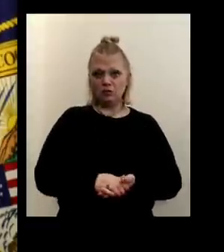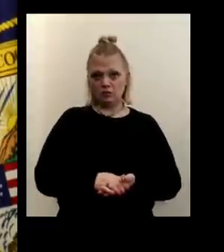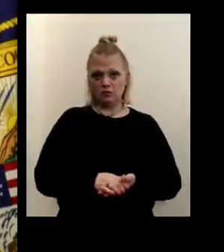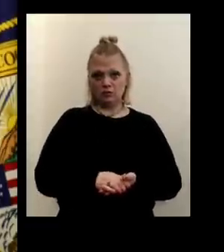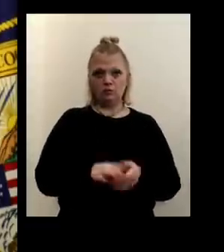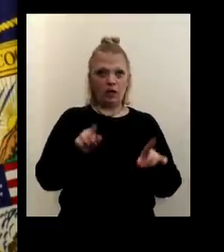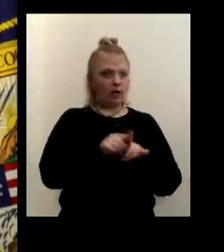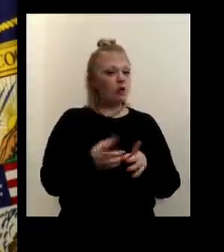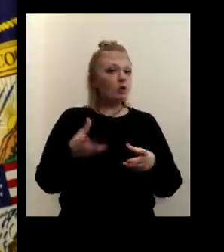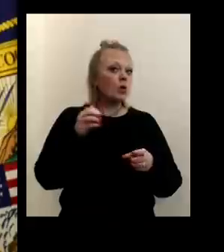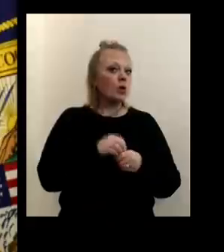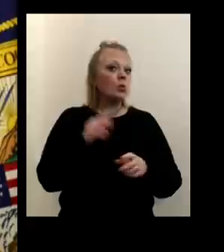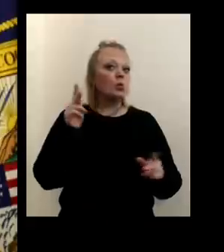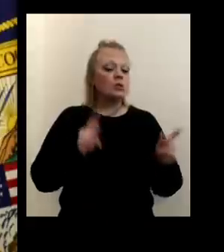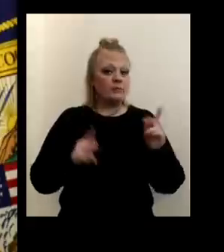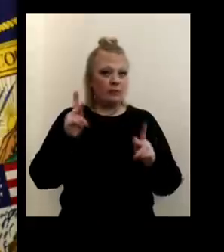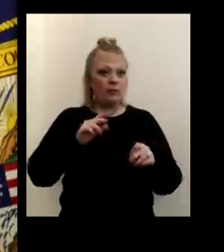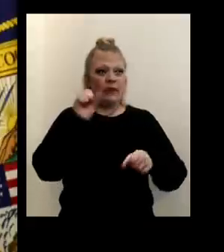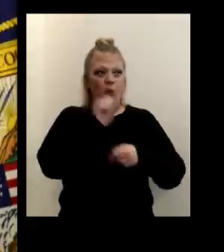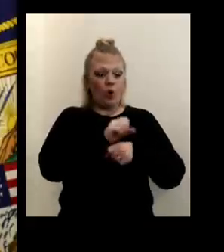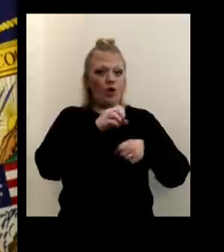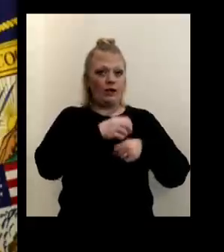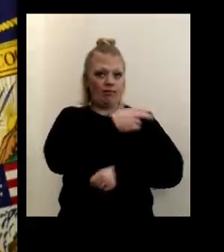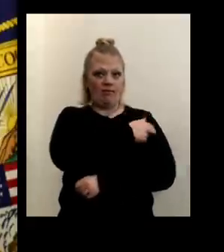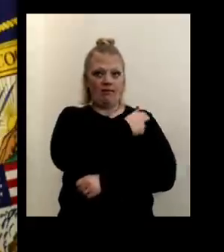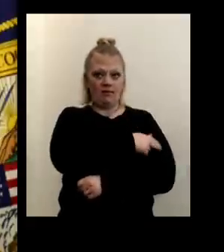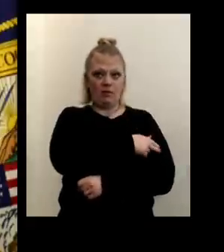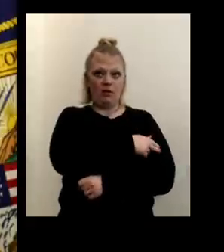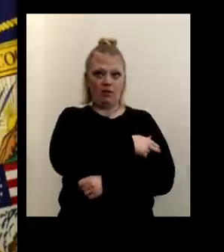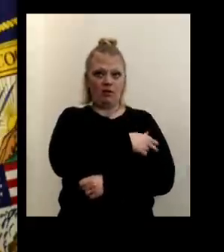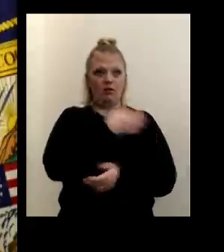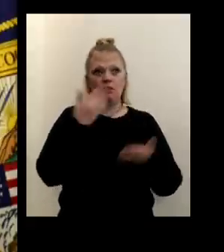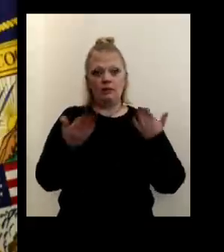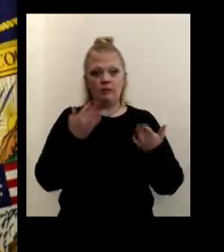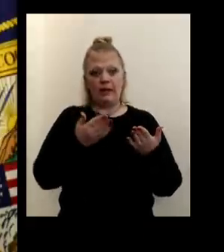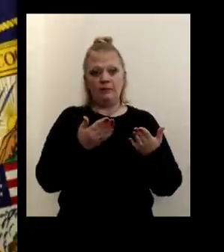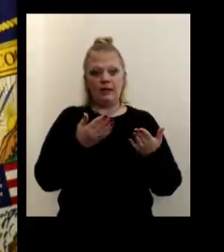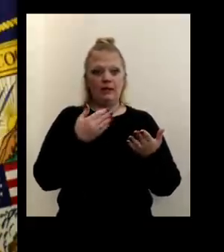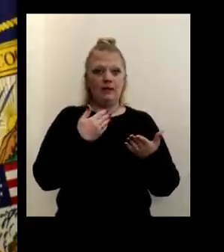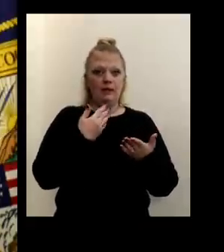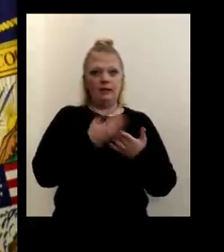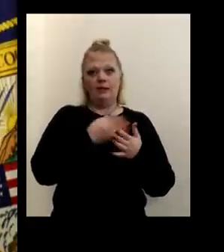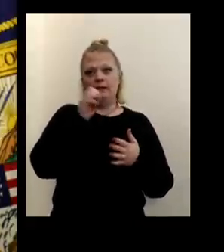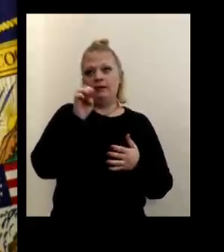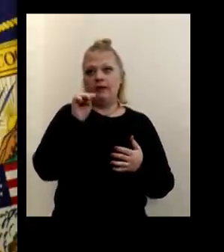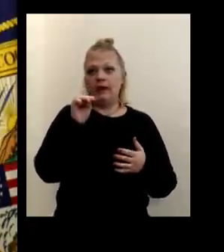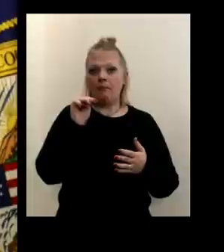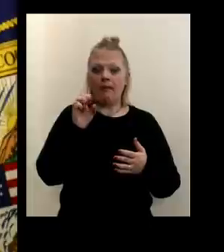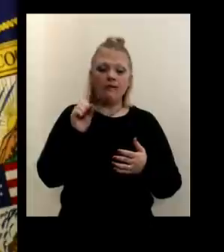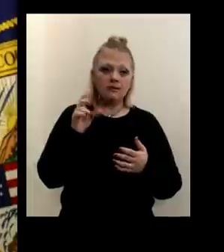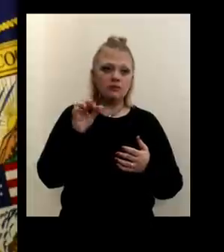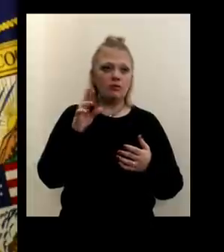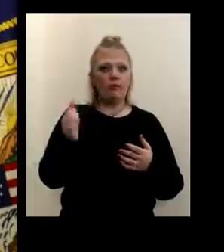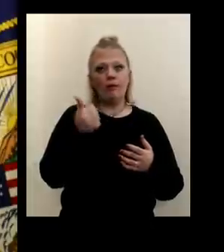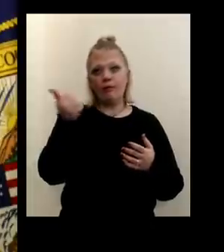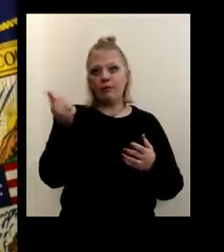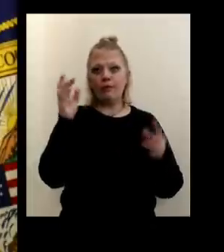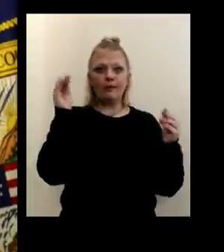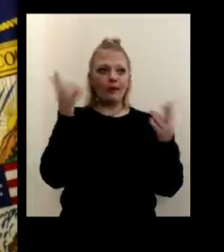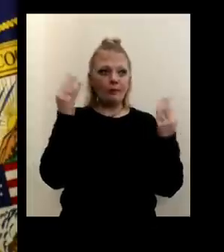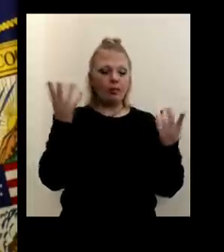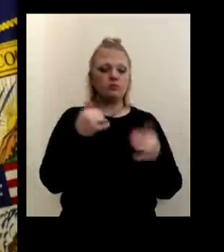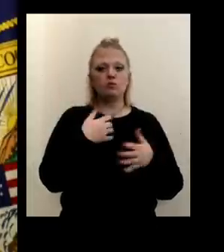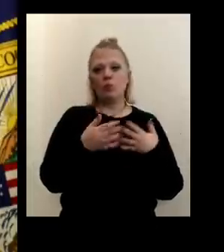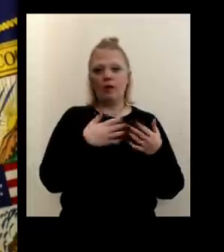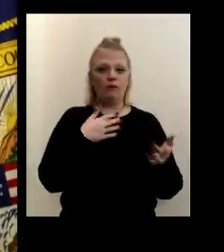also including individuals who work in a hospital setting and those who may have come in that were EMS or others that were allowed in. I do